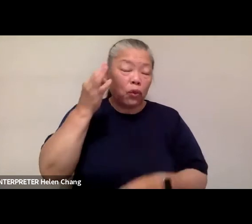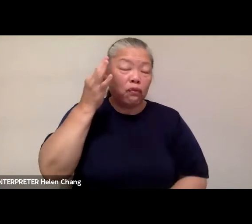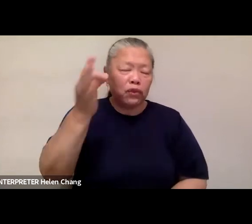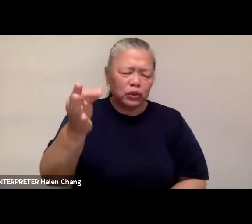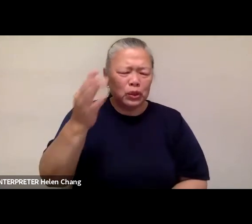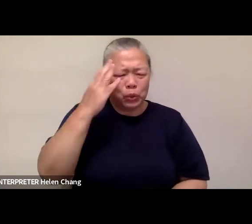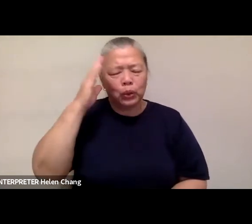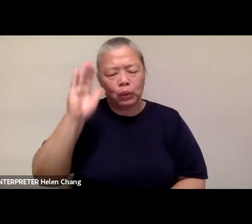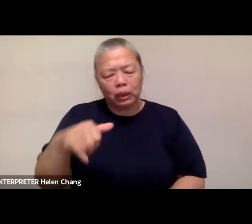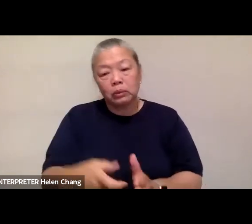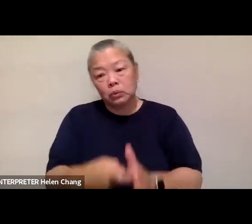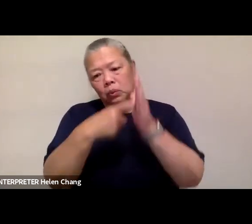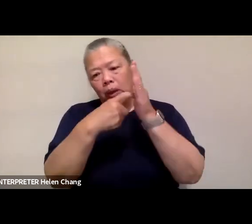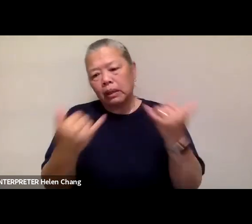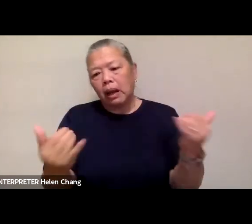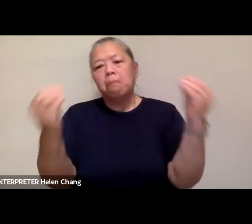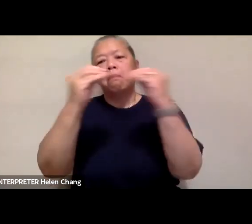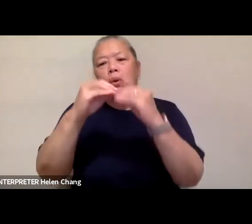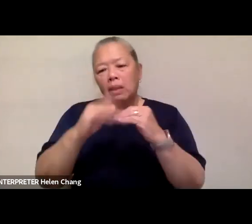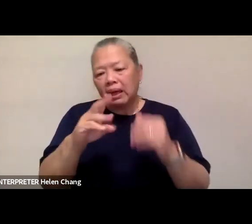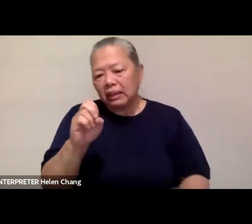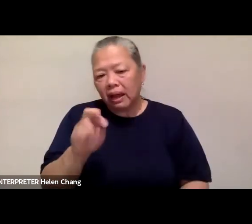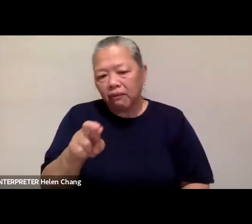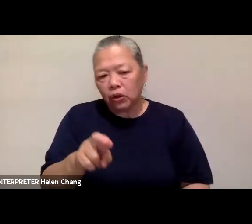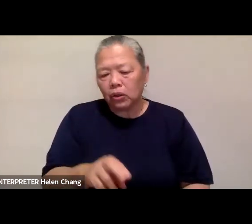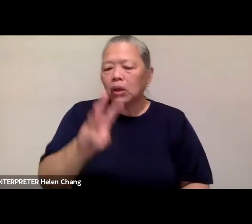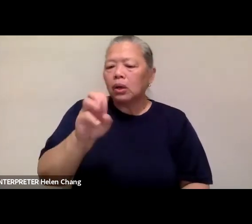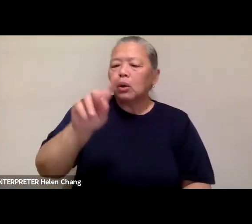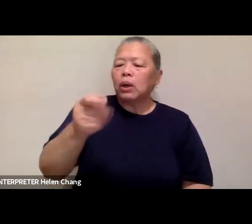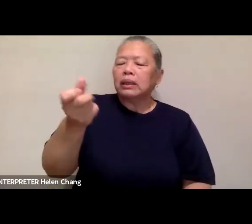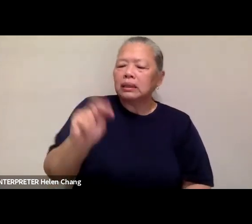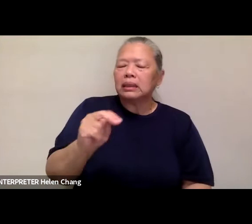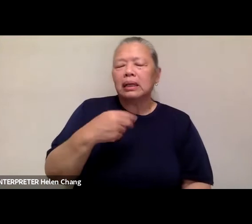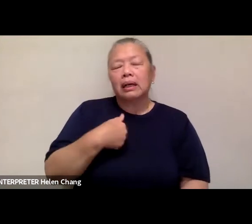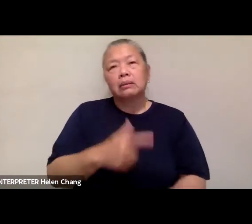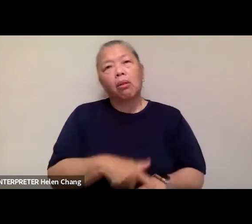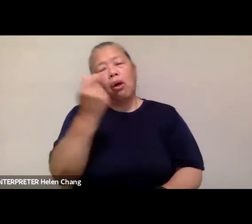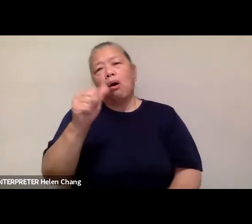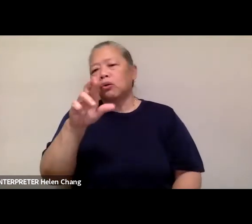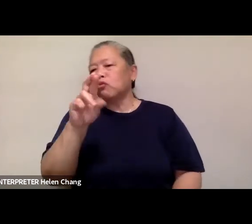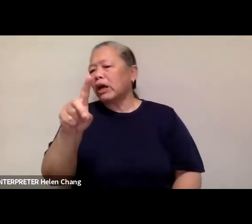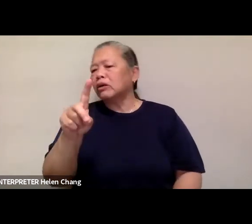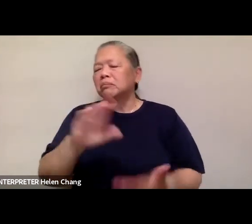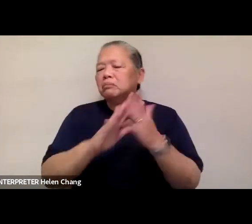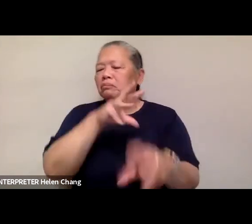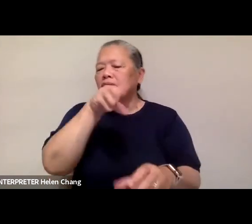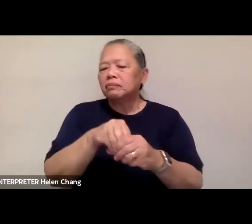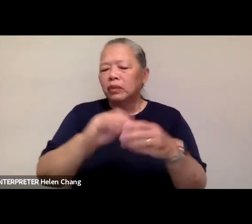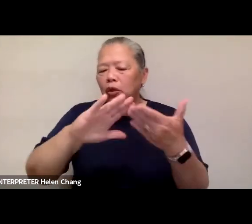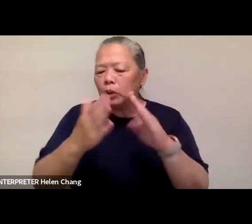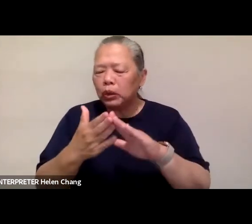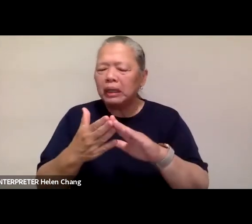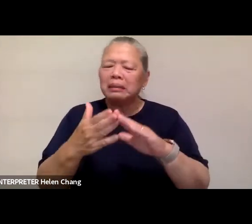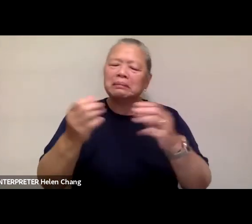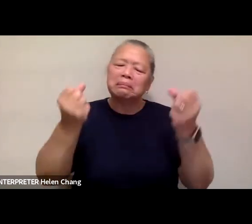essential now more than ever. Wellington has a long track record of community engagement with decades of civic service.